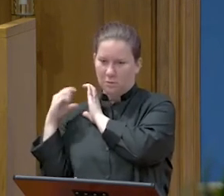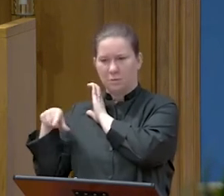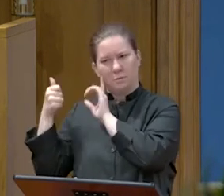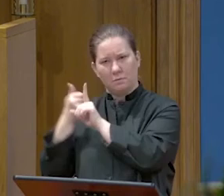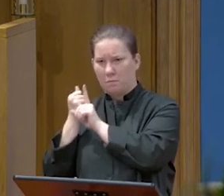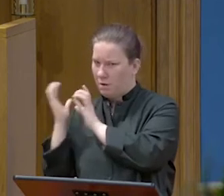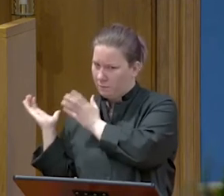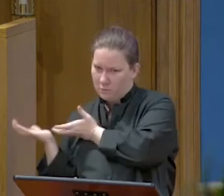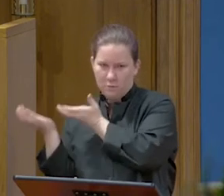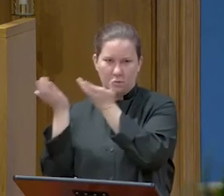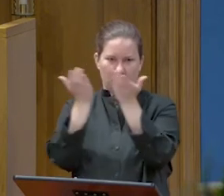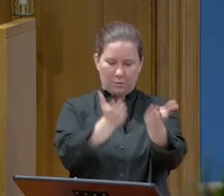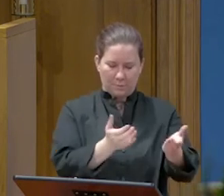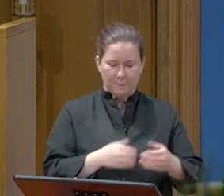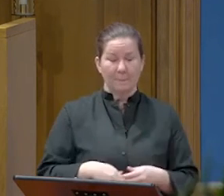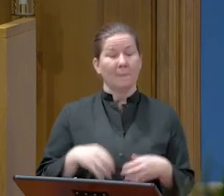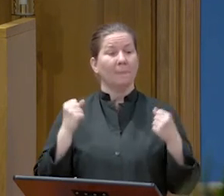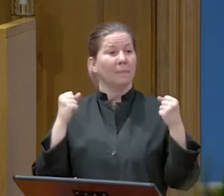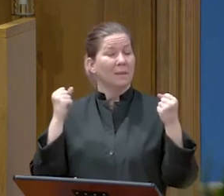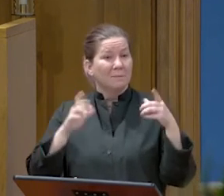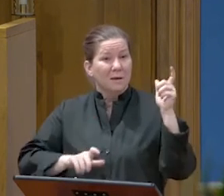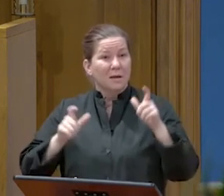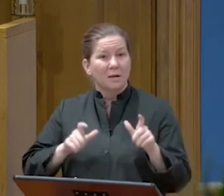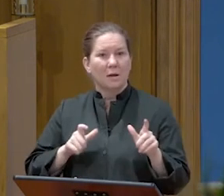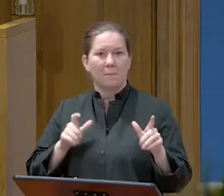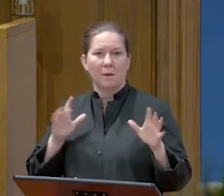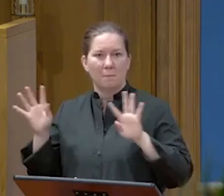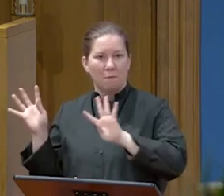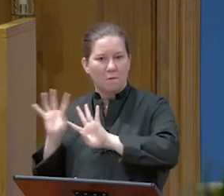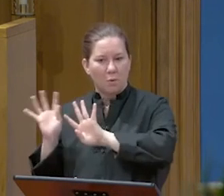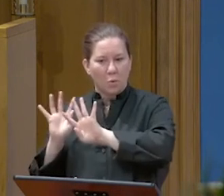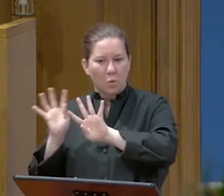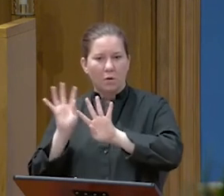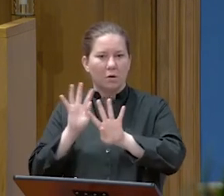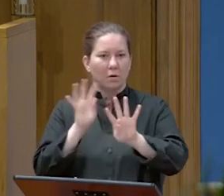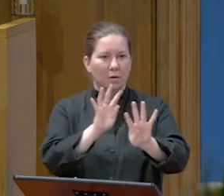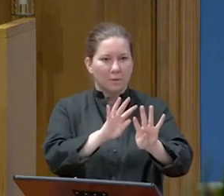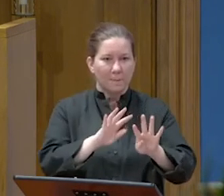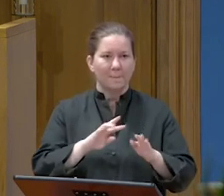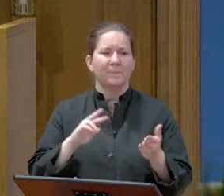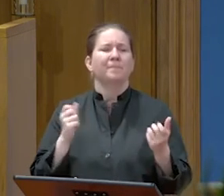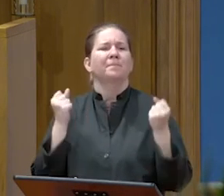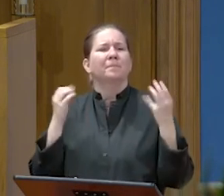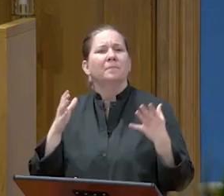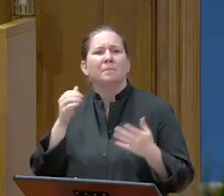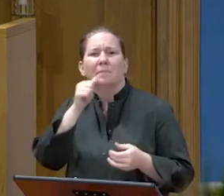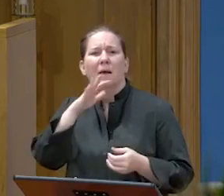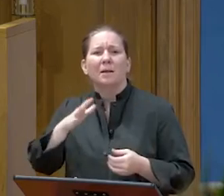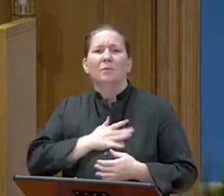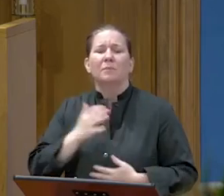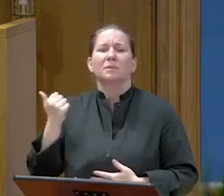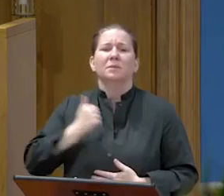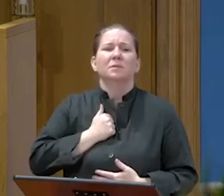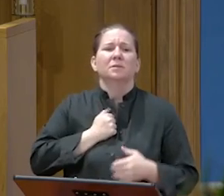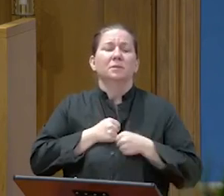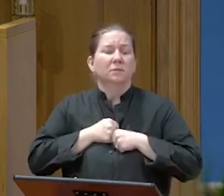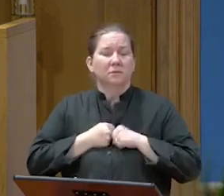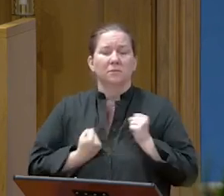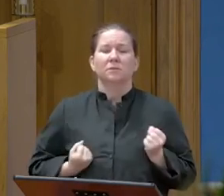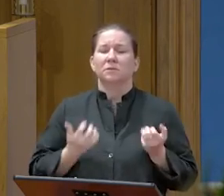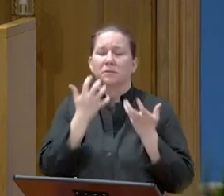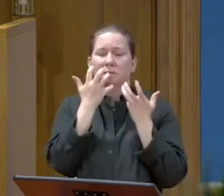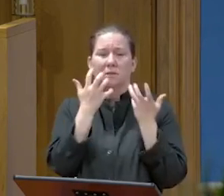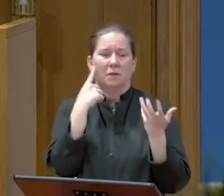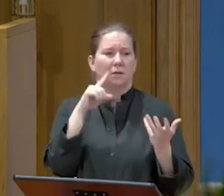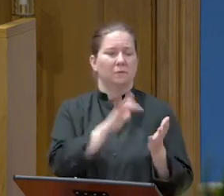A great number of the people followed him, and among them were women who were beating their breasts and wailing for him. But Jesus